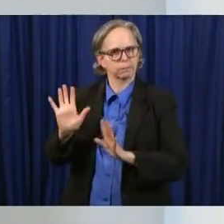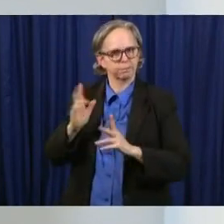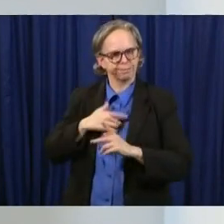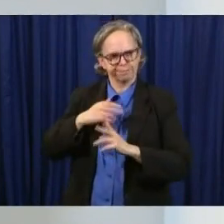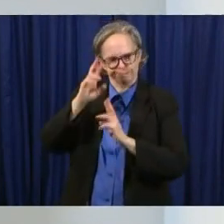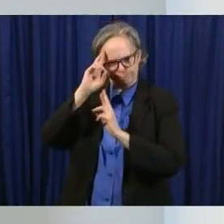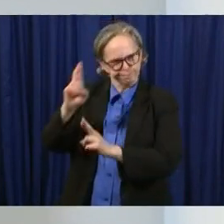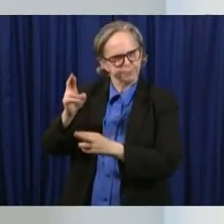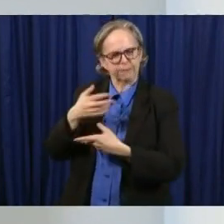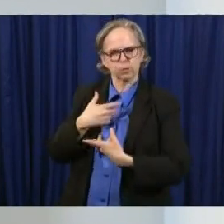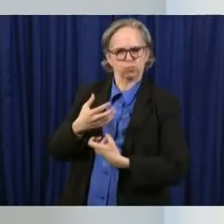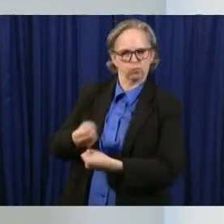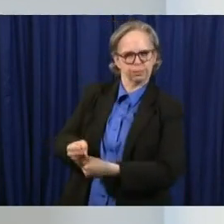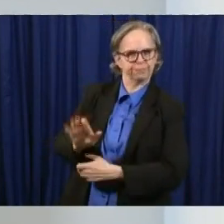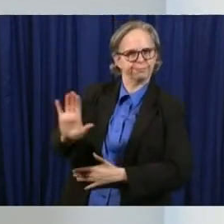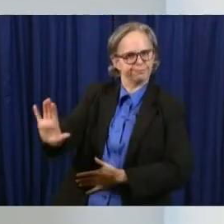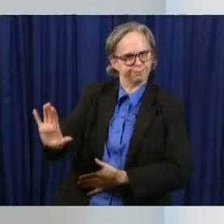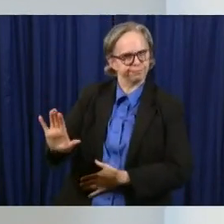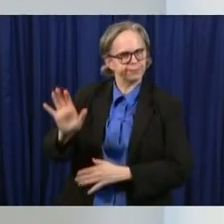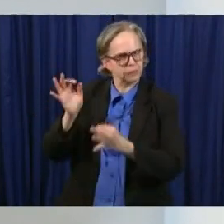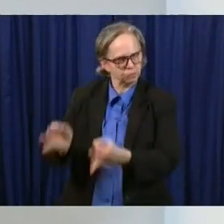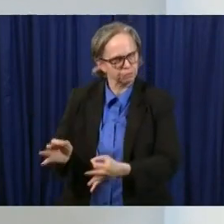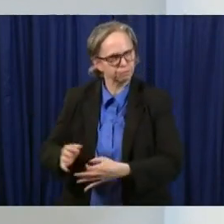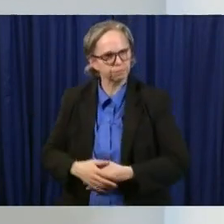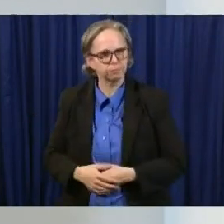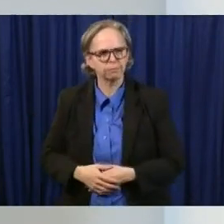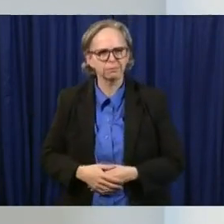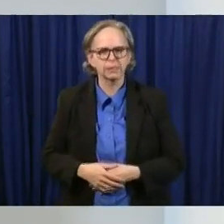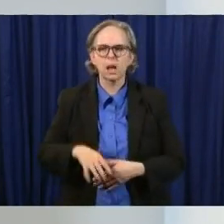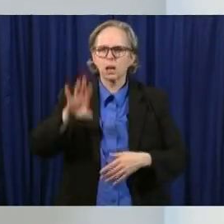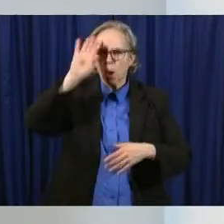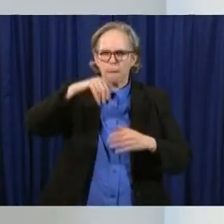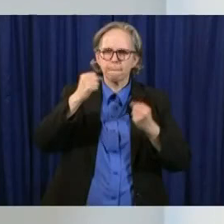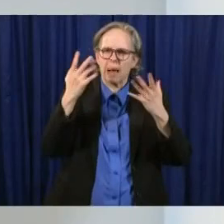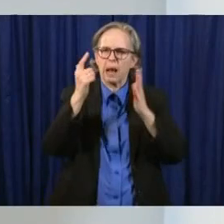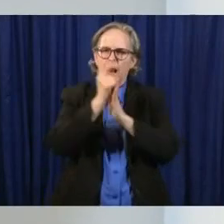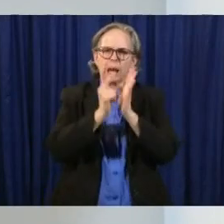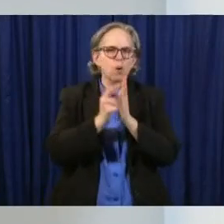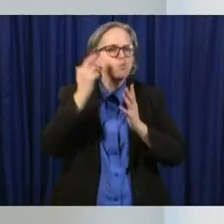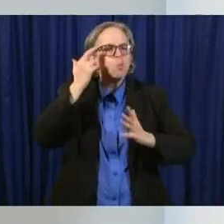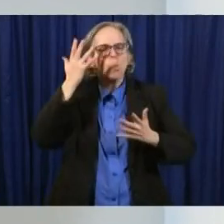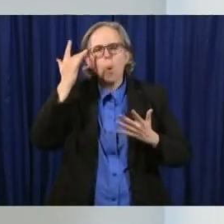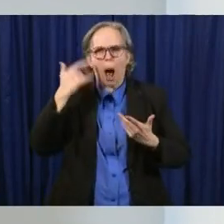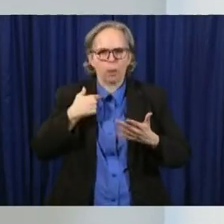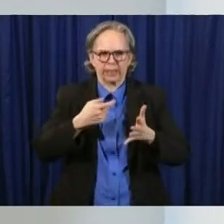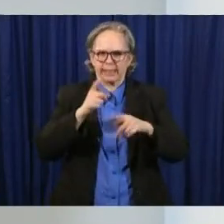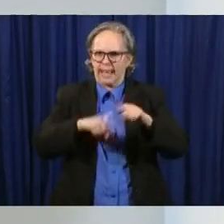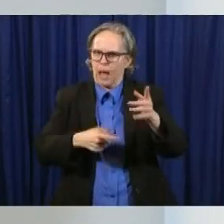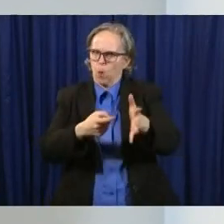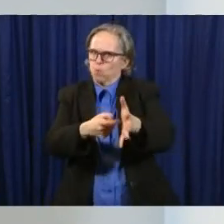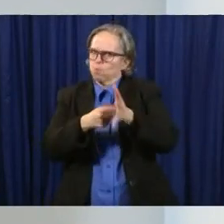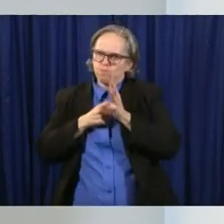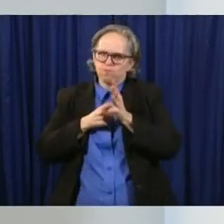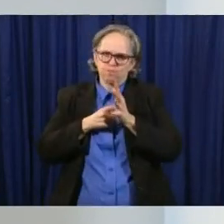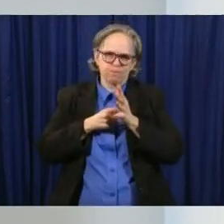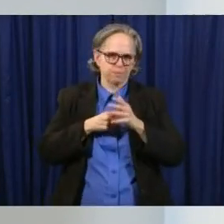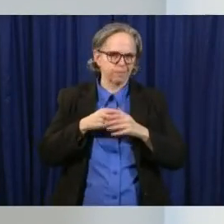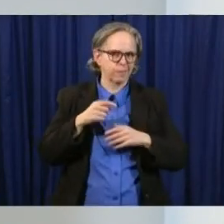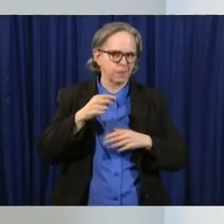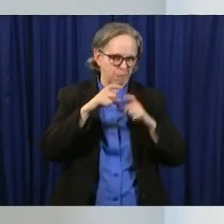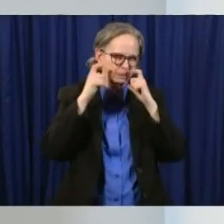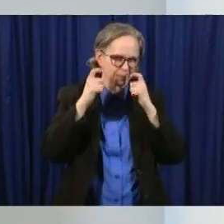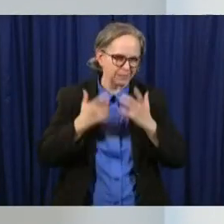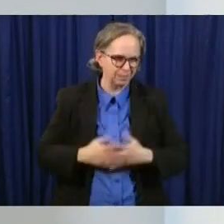um so there there are reasons there are legal reasons that you can't require a mask and that's why you know as the governor's point this this is not